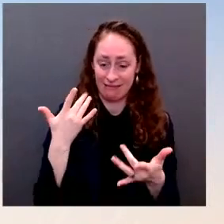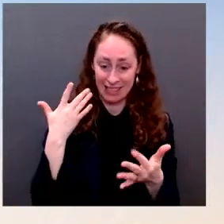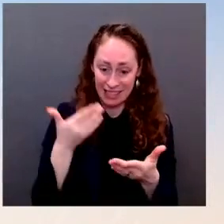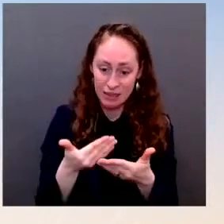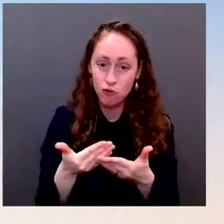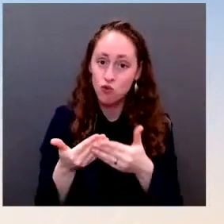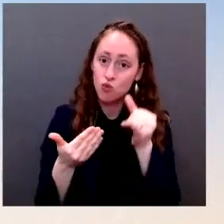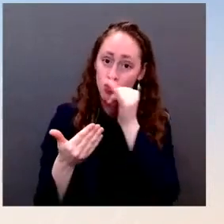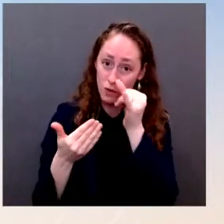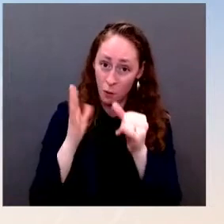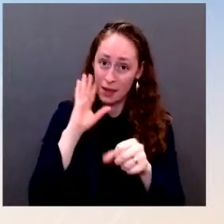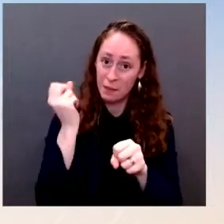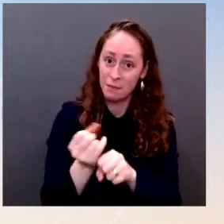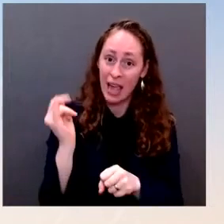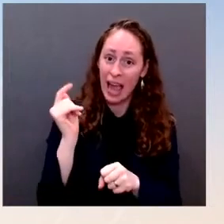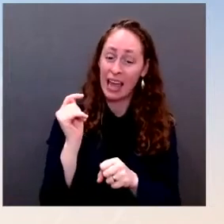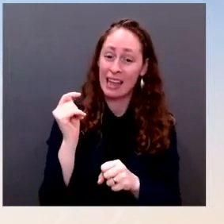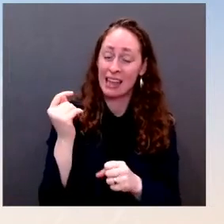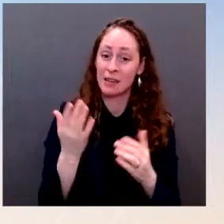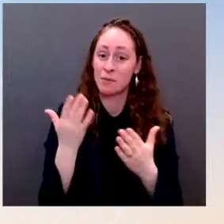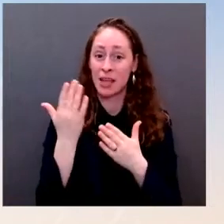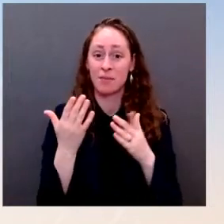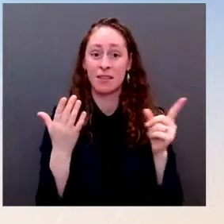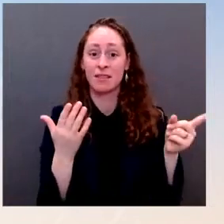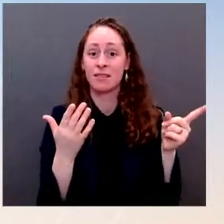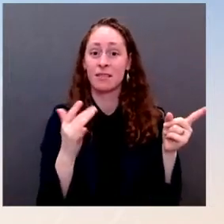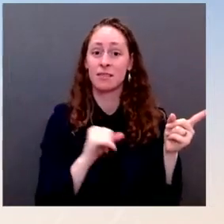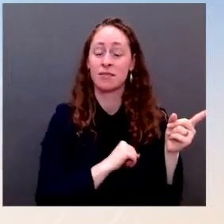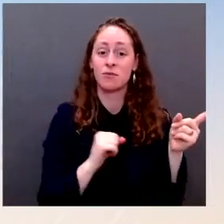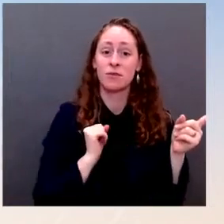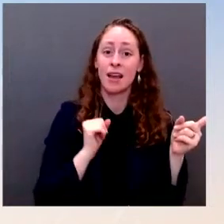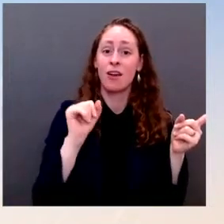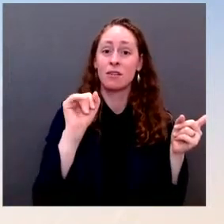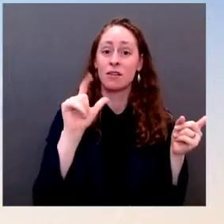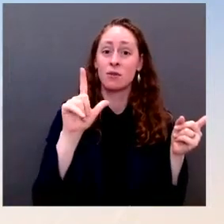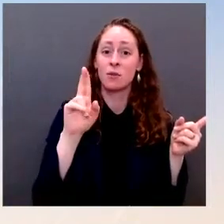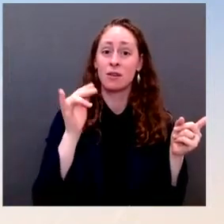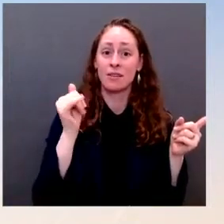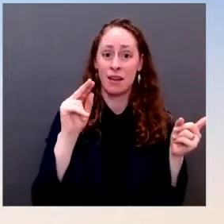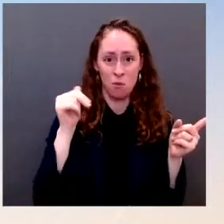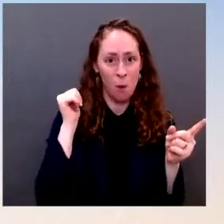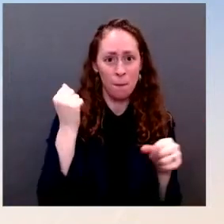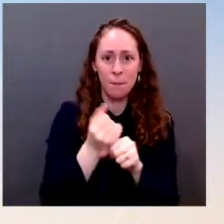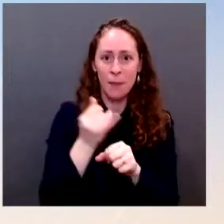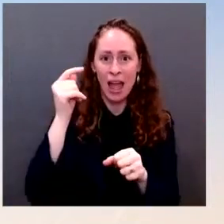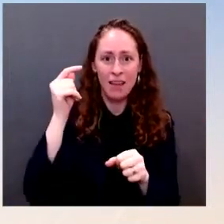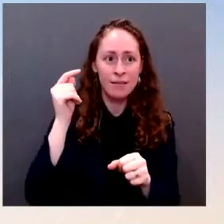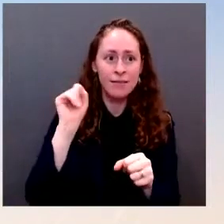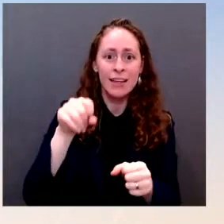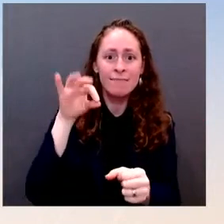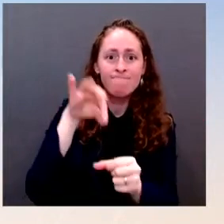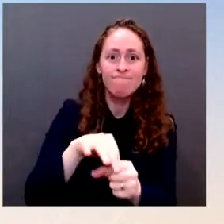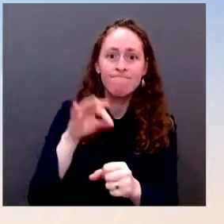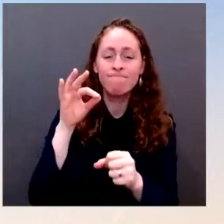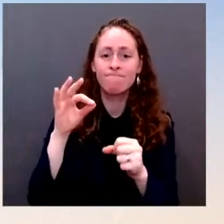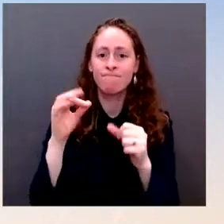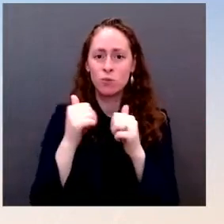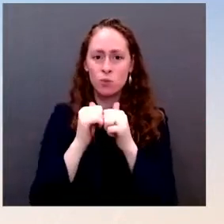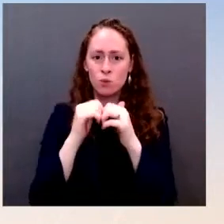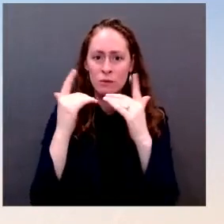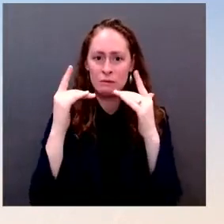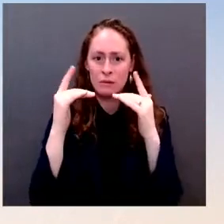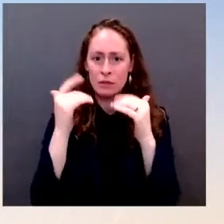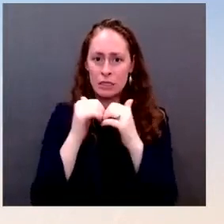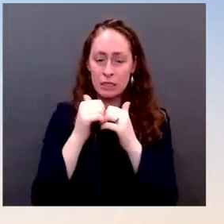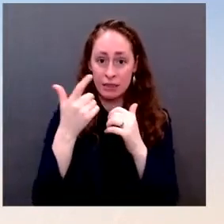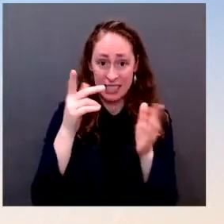Is that affecting at all how the President is now thinking about this nomination versus how he would have been thinking about it a week ago? Ms. No. Okay. So everything